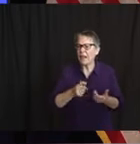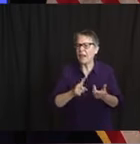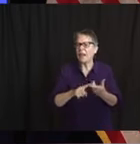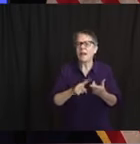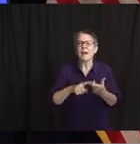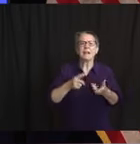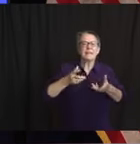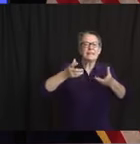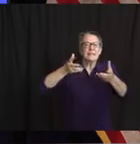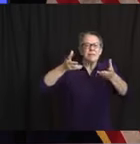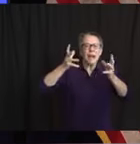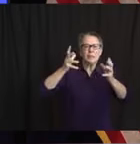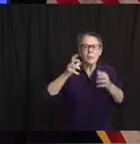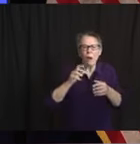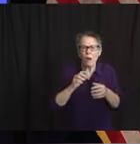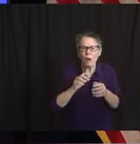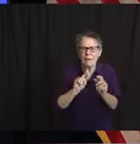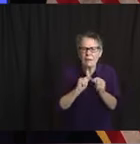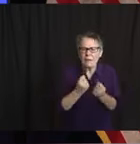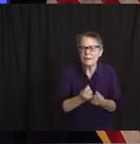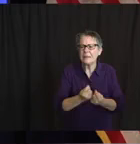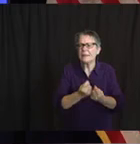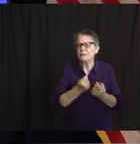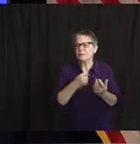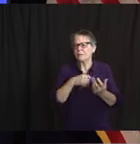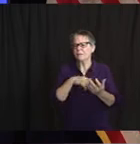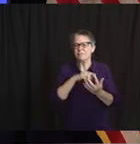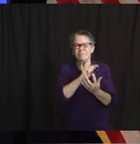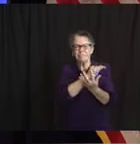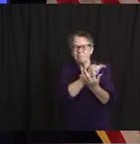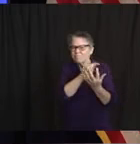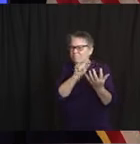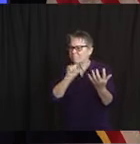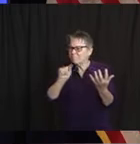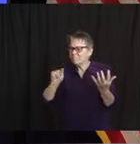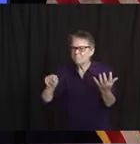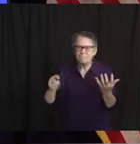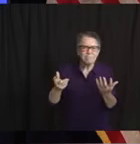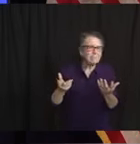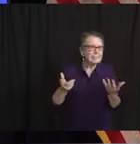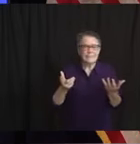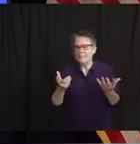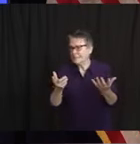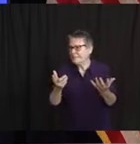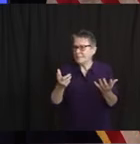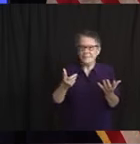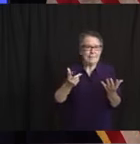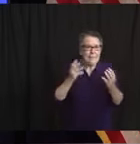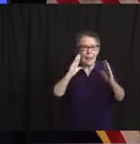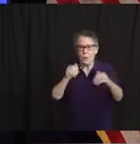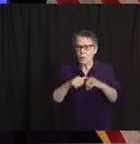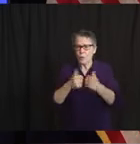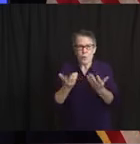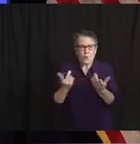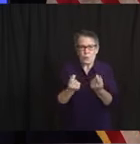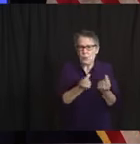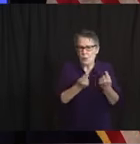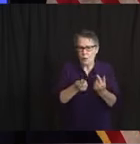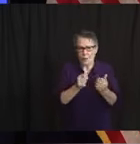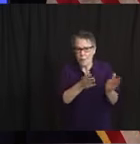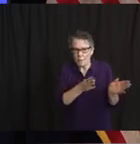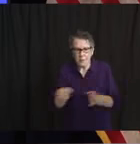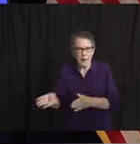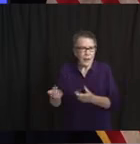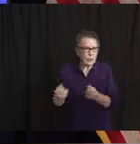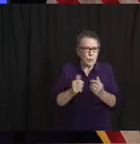I'm not sure all of those leagues have made that decision yet about fans, and that's obviously another area that we're going to continue to have high